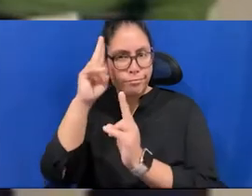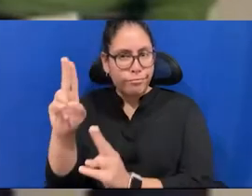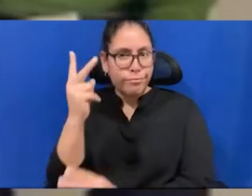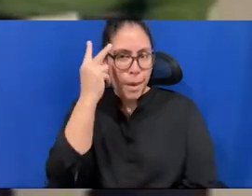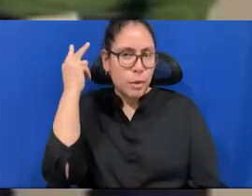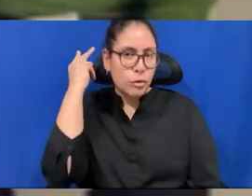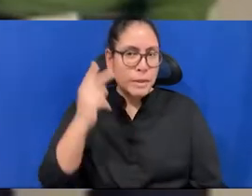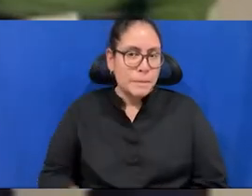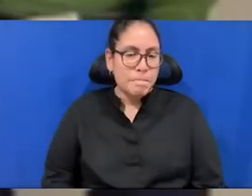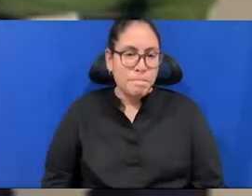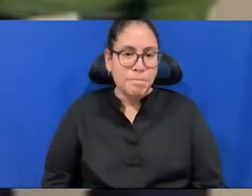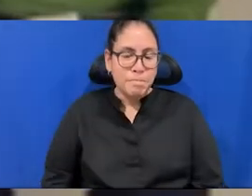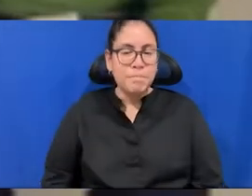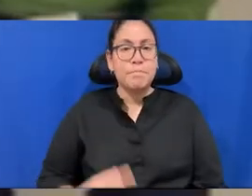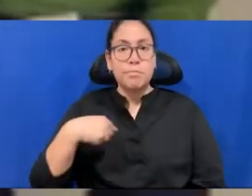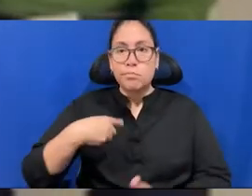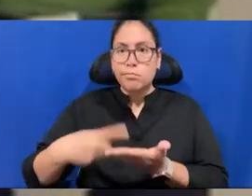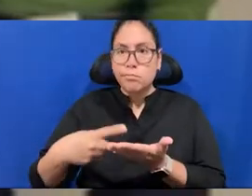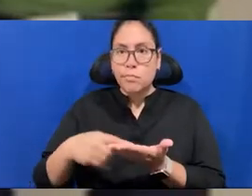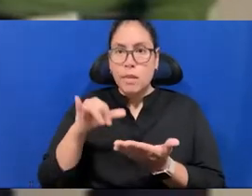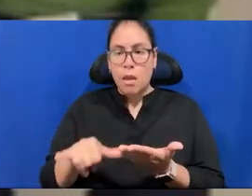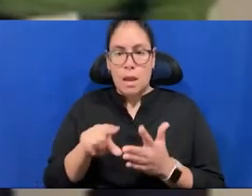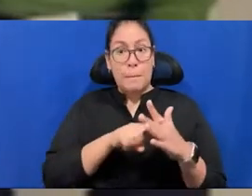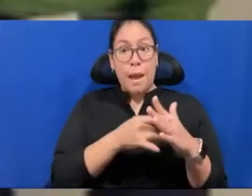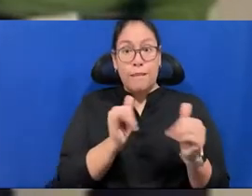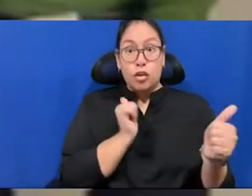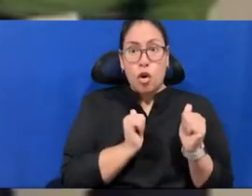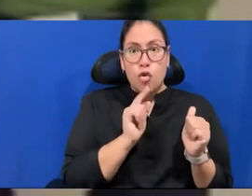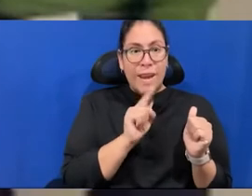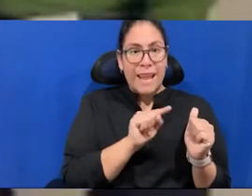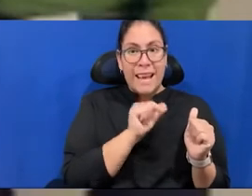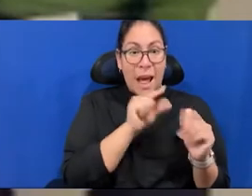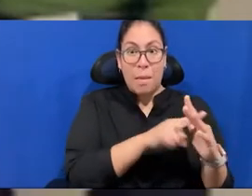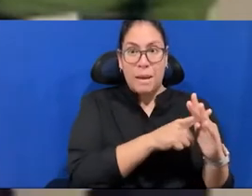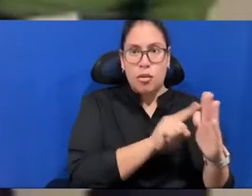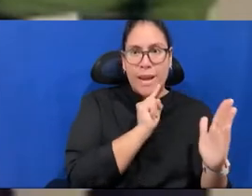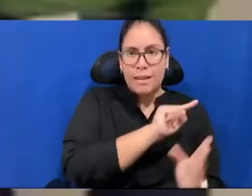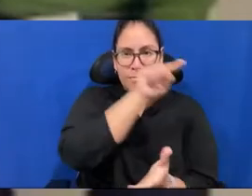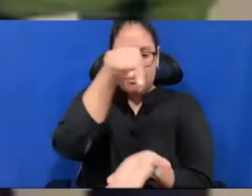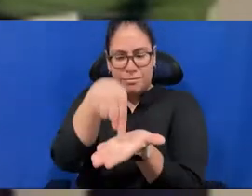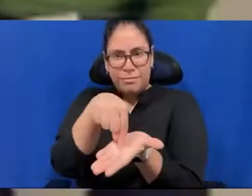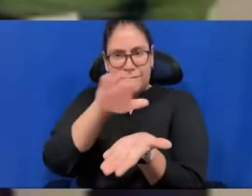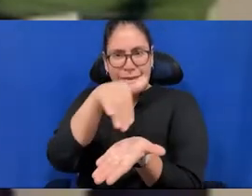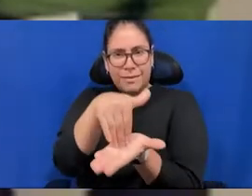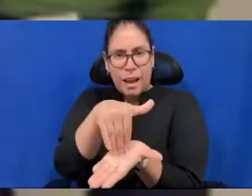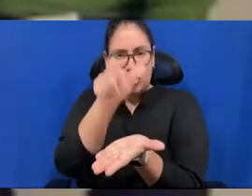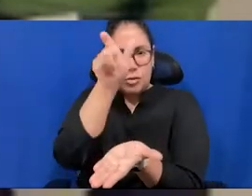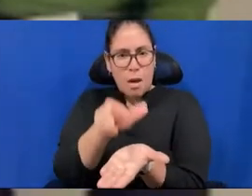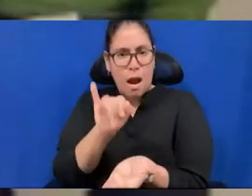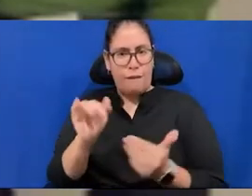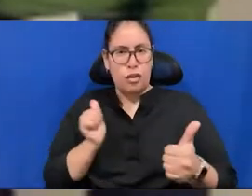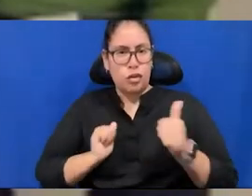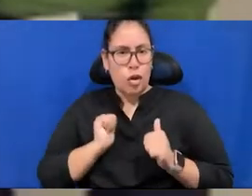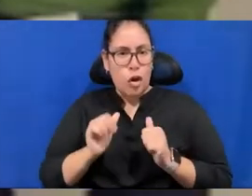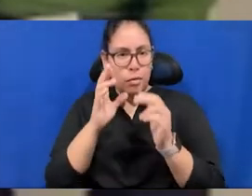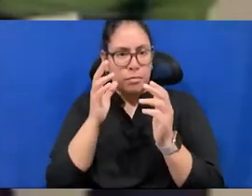actually not start with the beginning of the show, but the spine of the show. A work actually, Yonah and Thomas all breathe, uh, the same air.